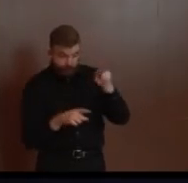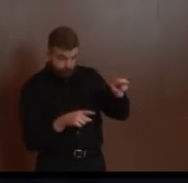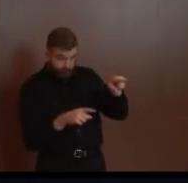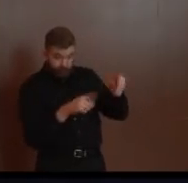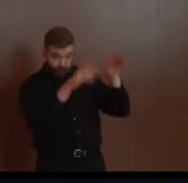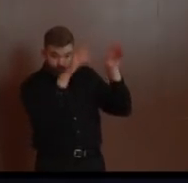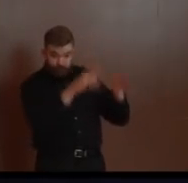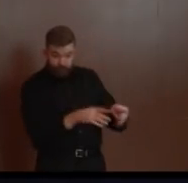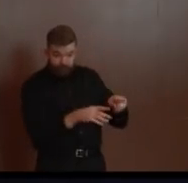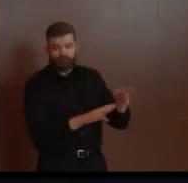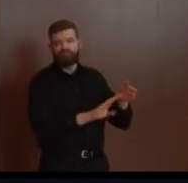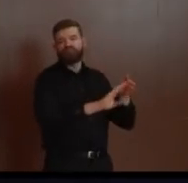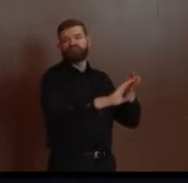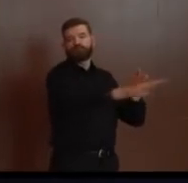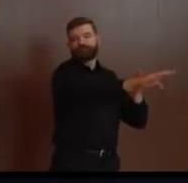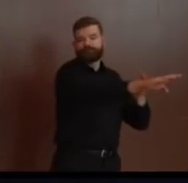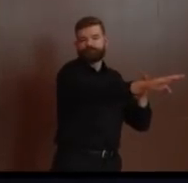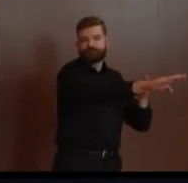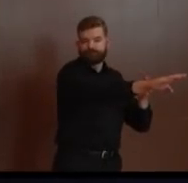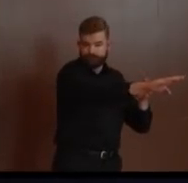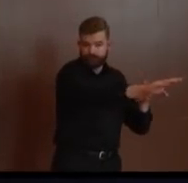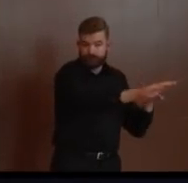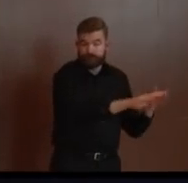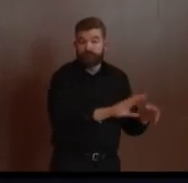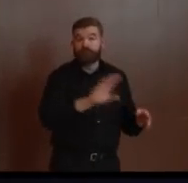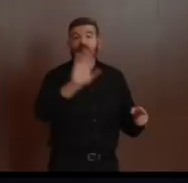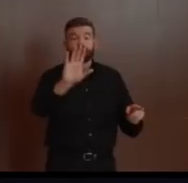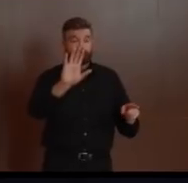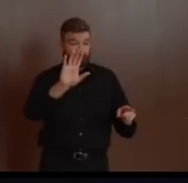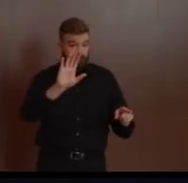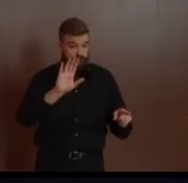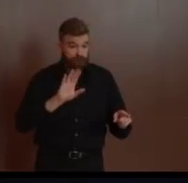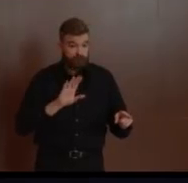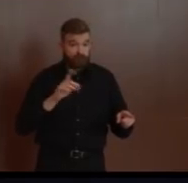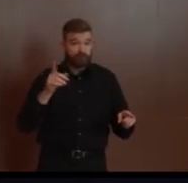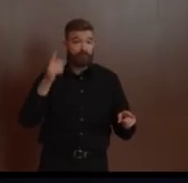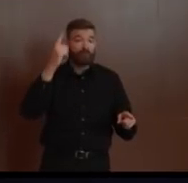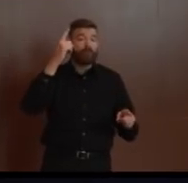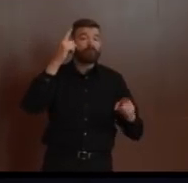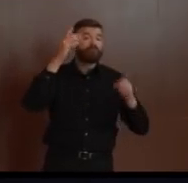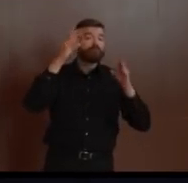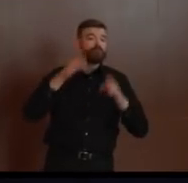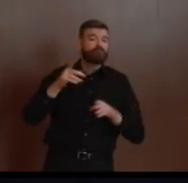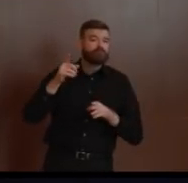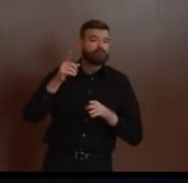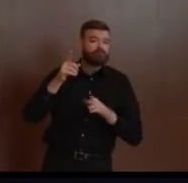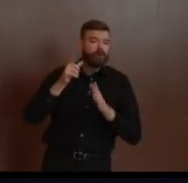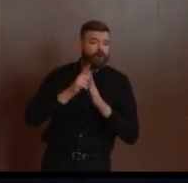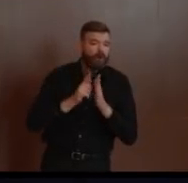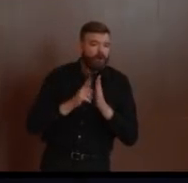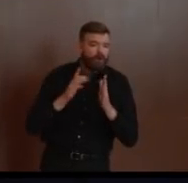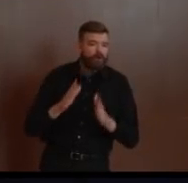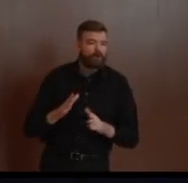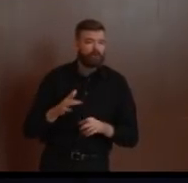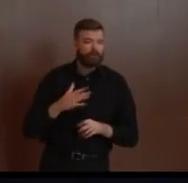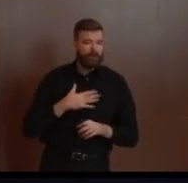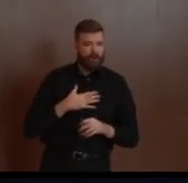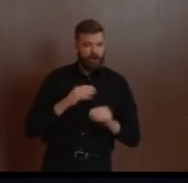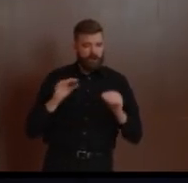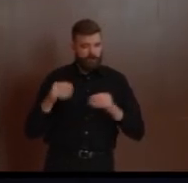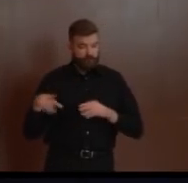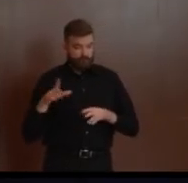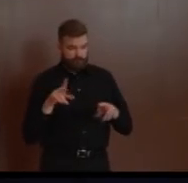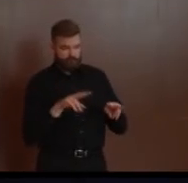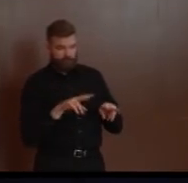objection from a county prosecutor or from my office, in which case there will be a hearing on it. If a prosecutor objects, the